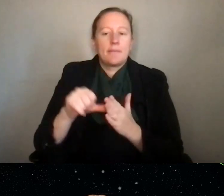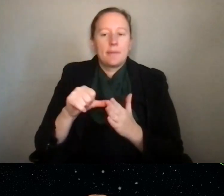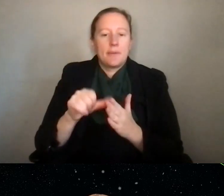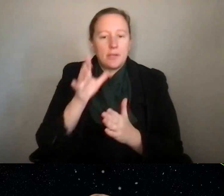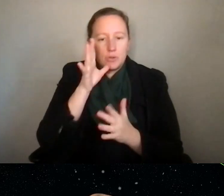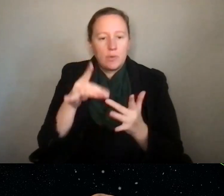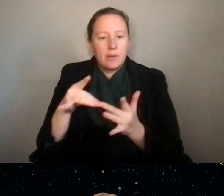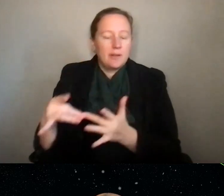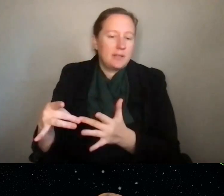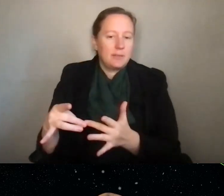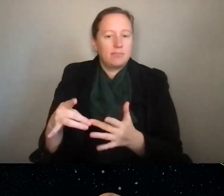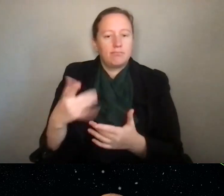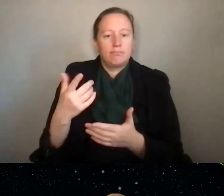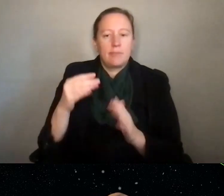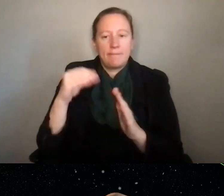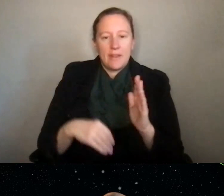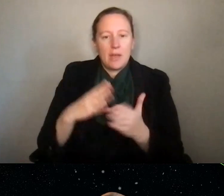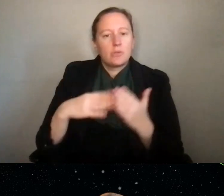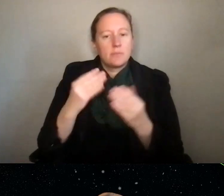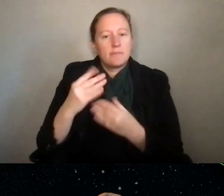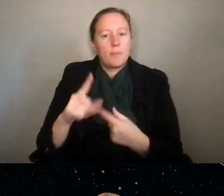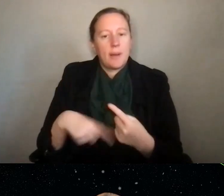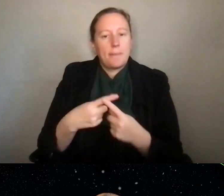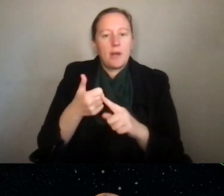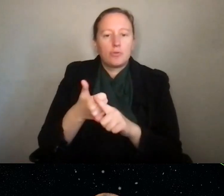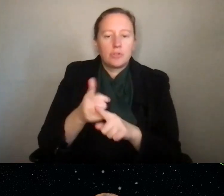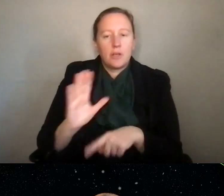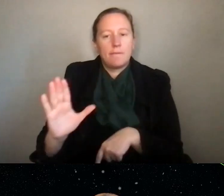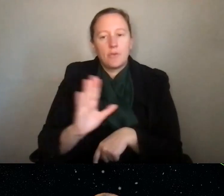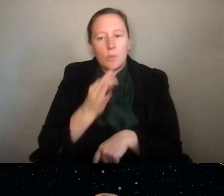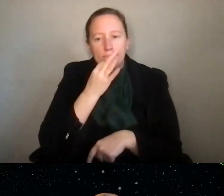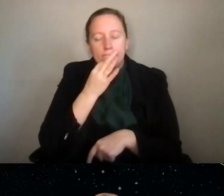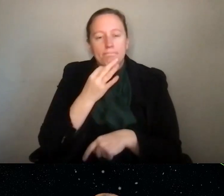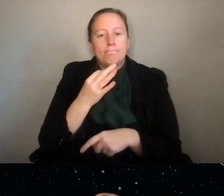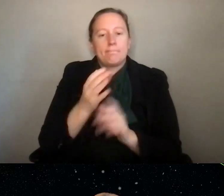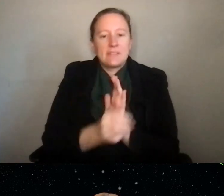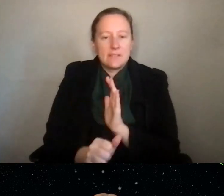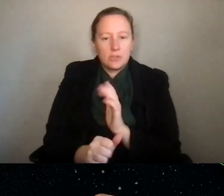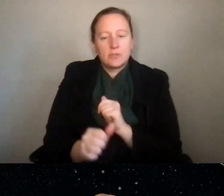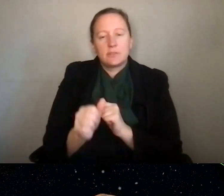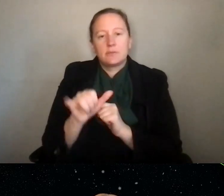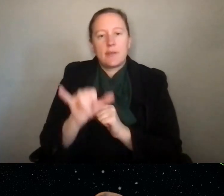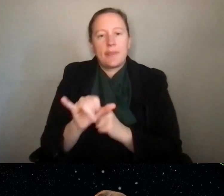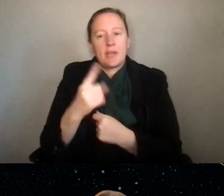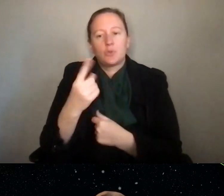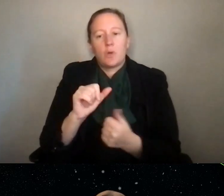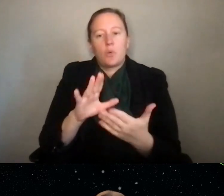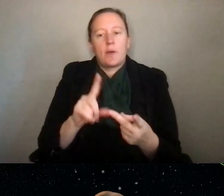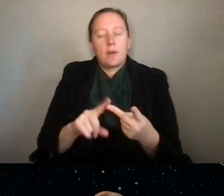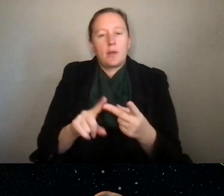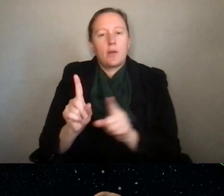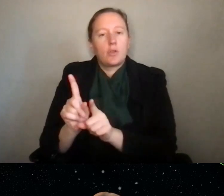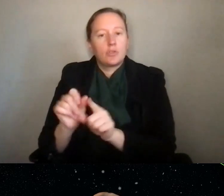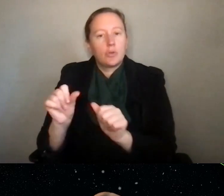take you. You just fill out some information about yourself and your expertise, and that's one way to do it. You can also